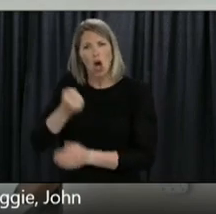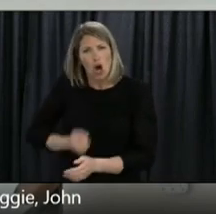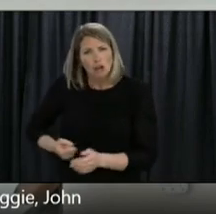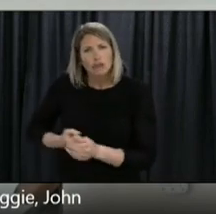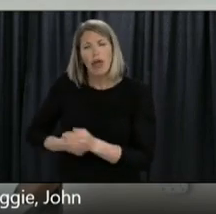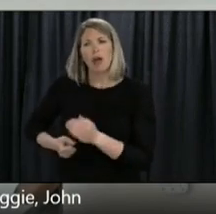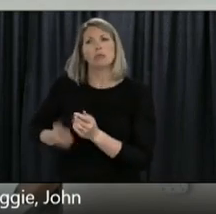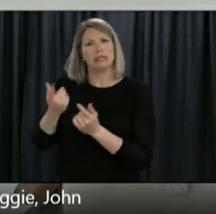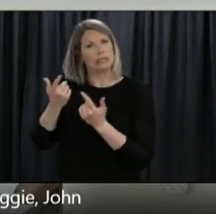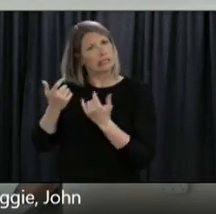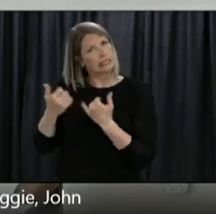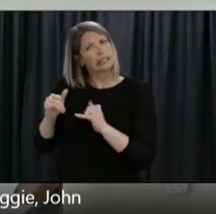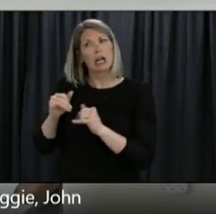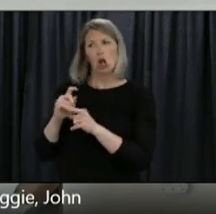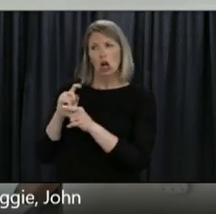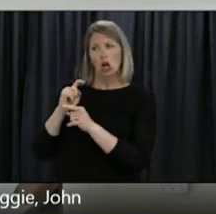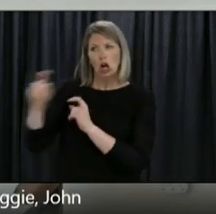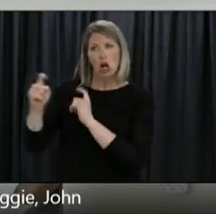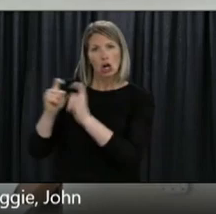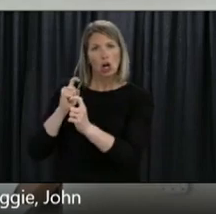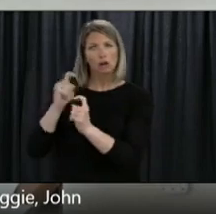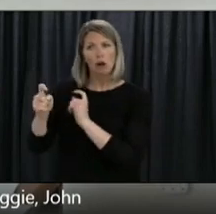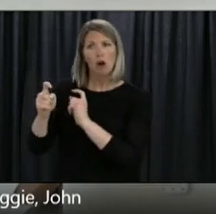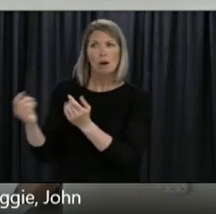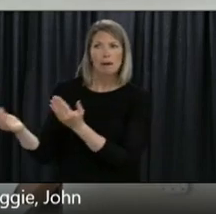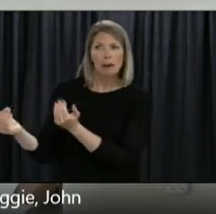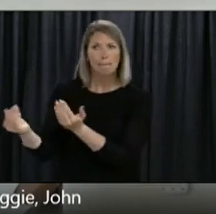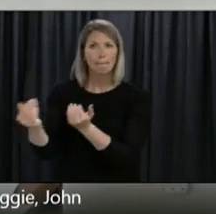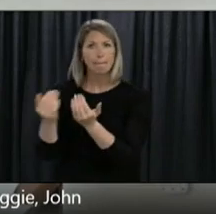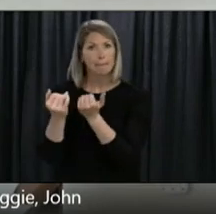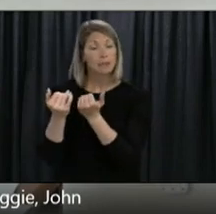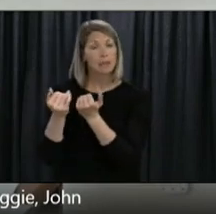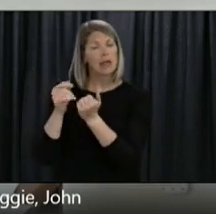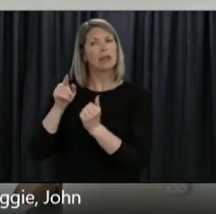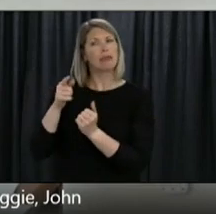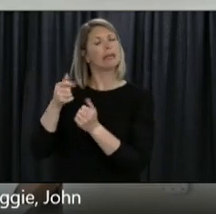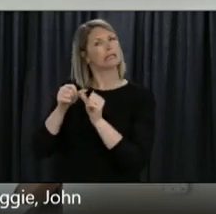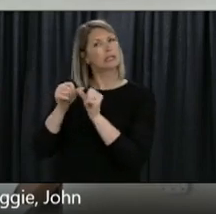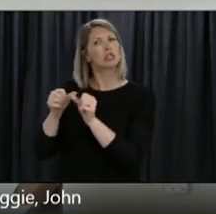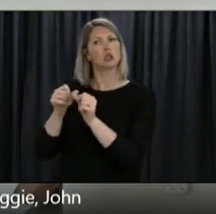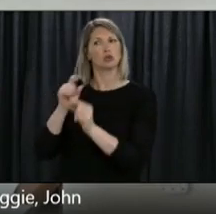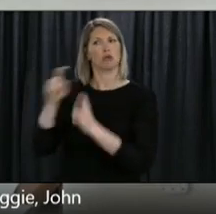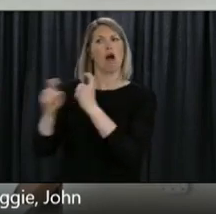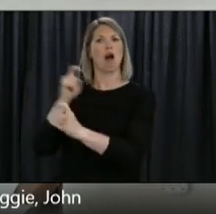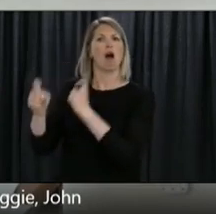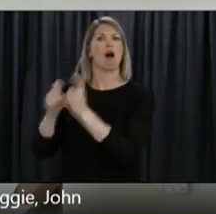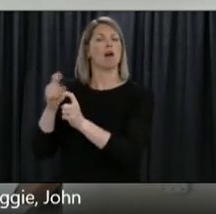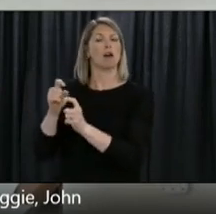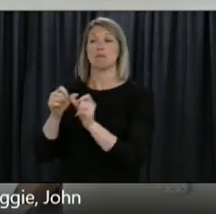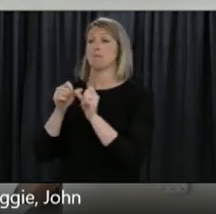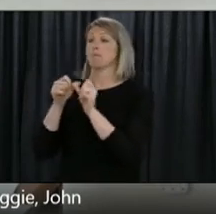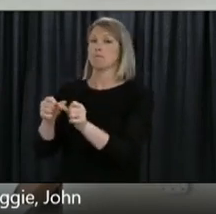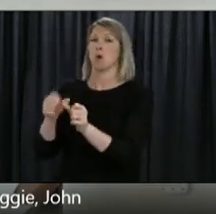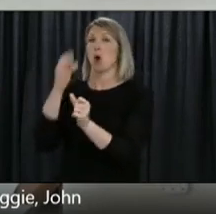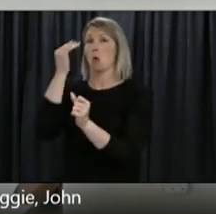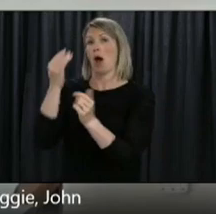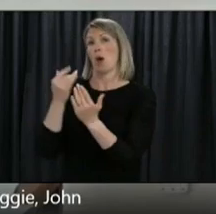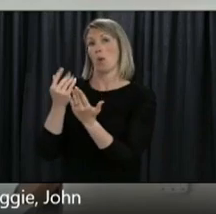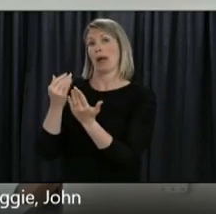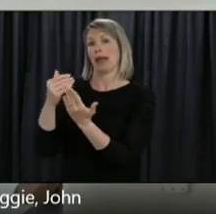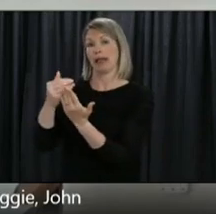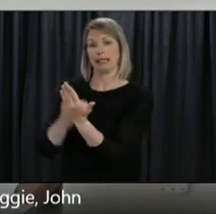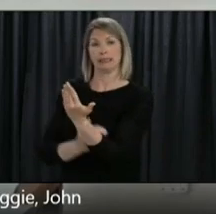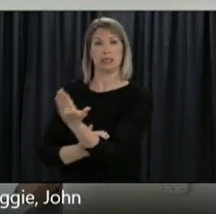continue until we get to a stage where it will be business as the new normal